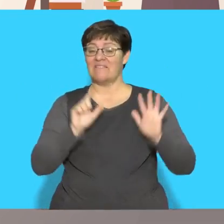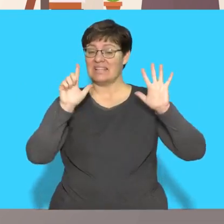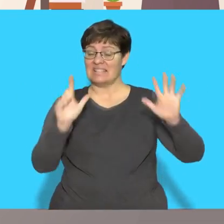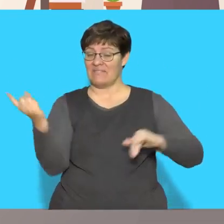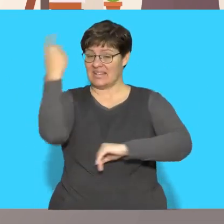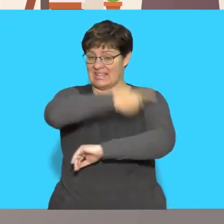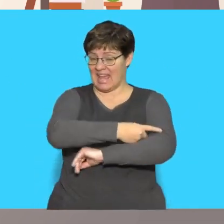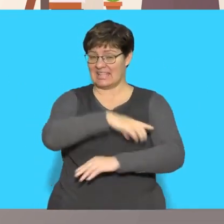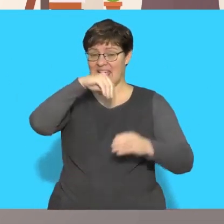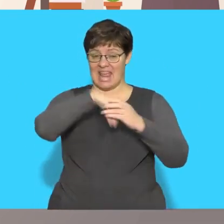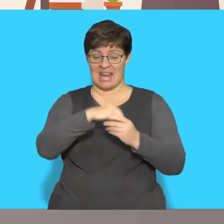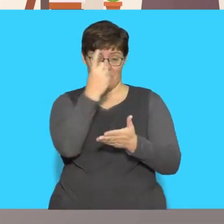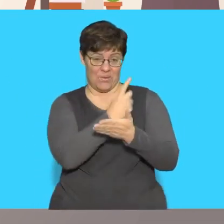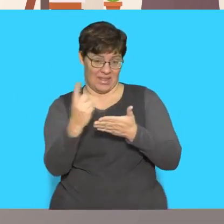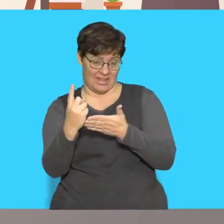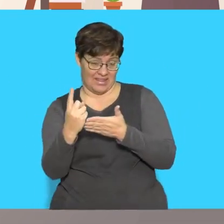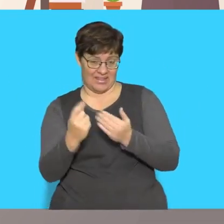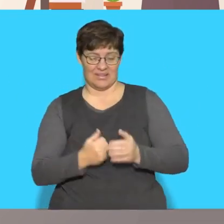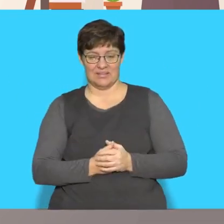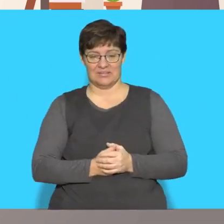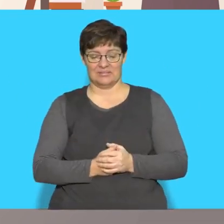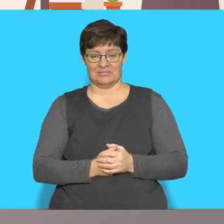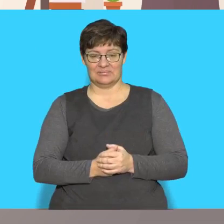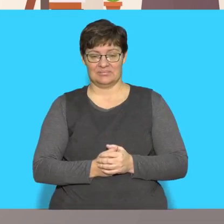There are seven days in a week.